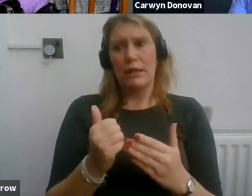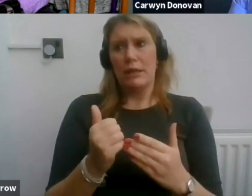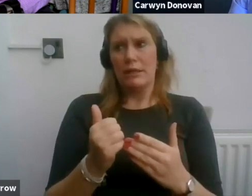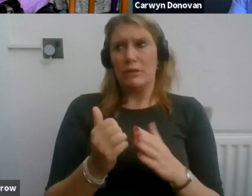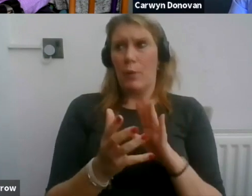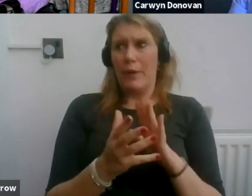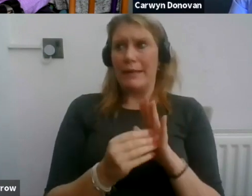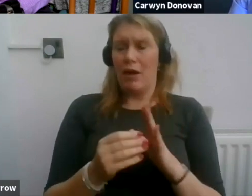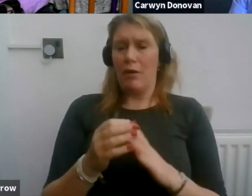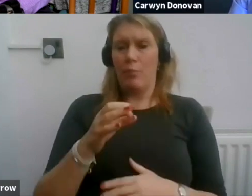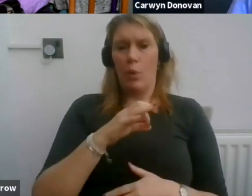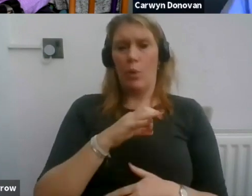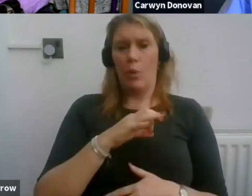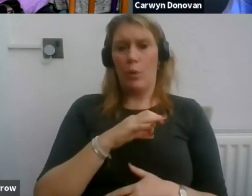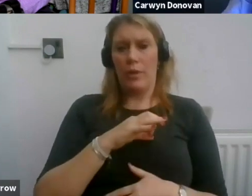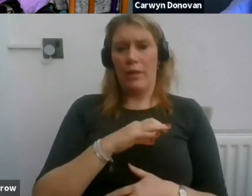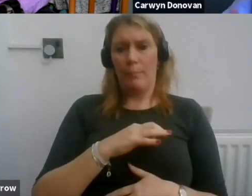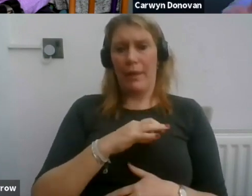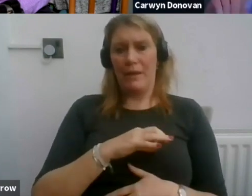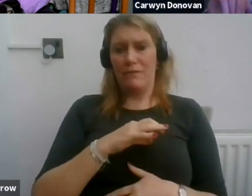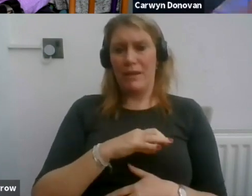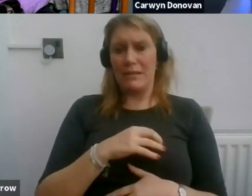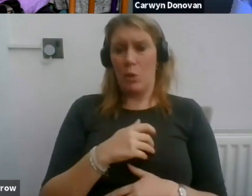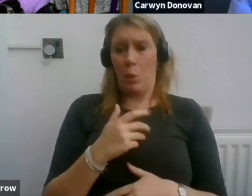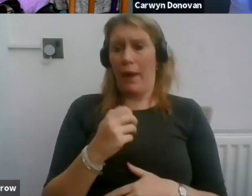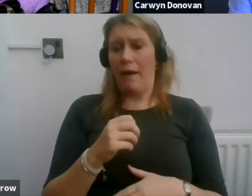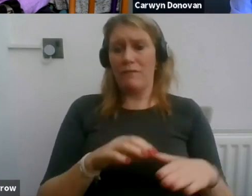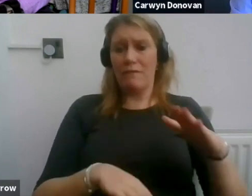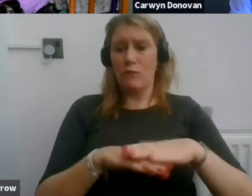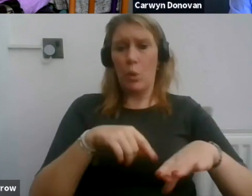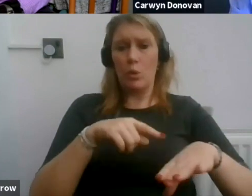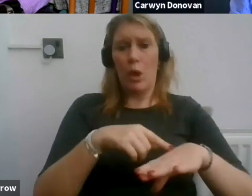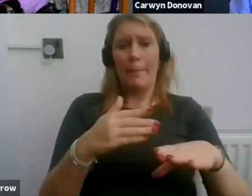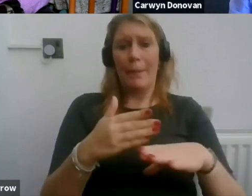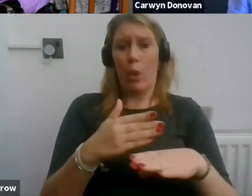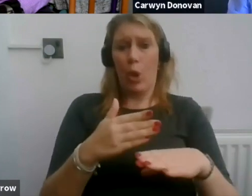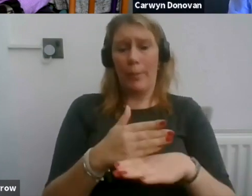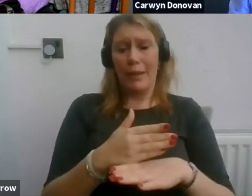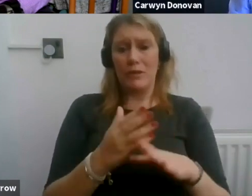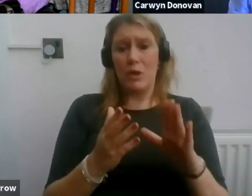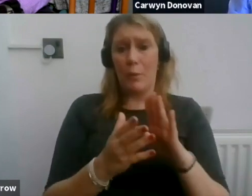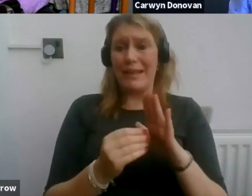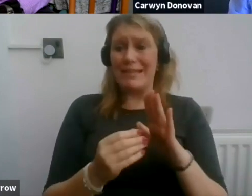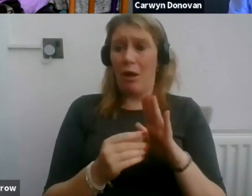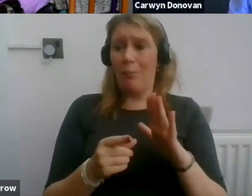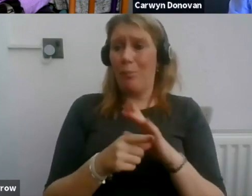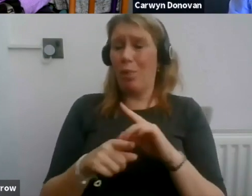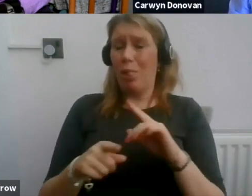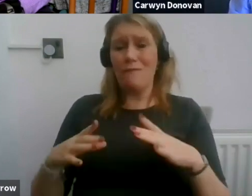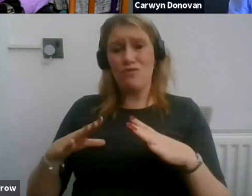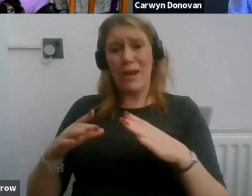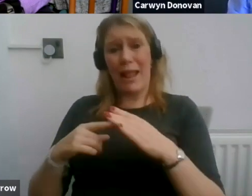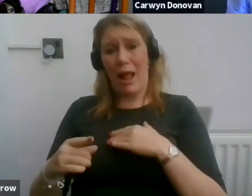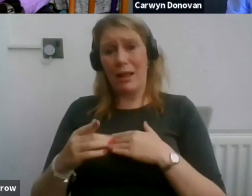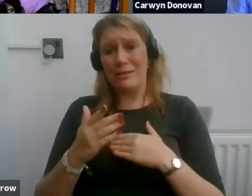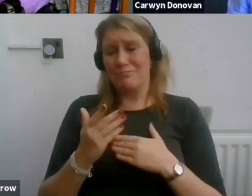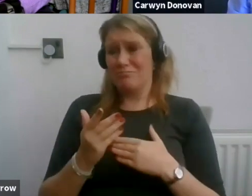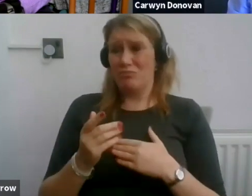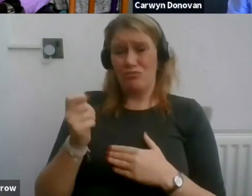don't get from full-time employment, and that could be training. We've got a very good training department.